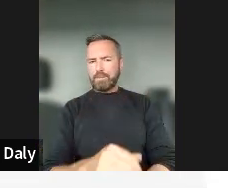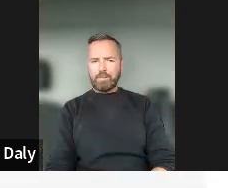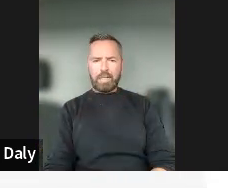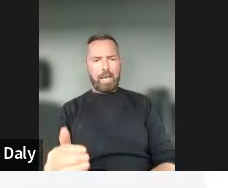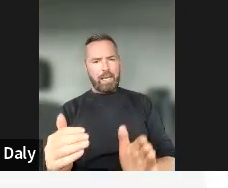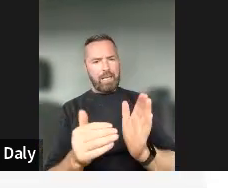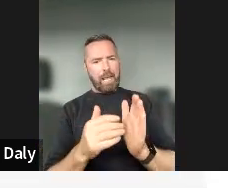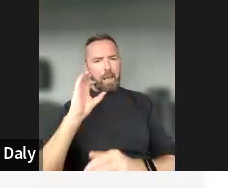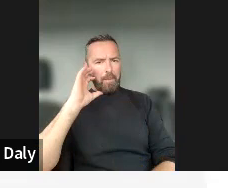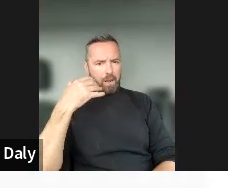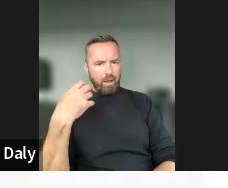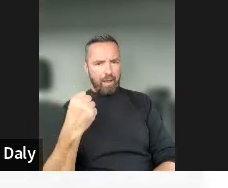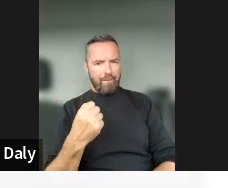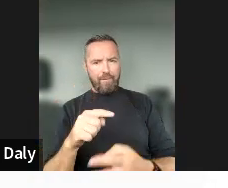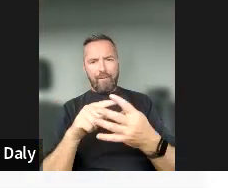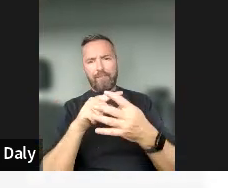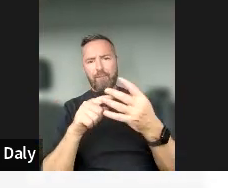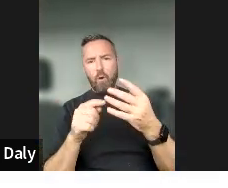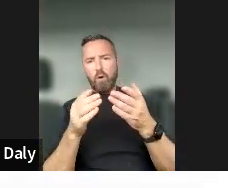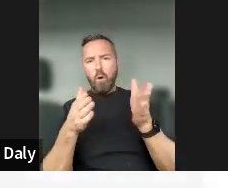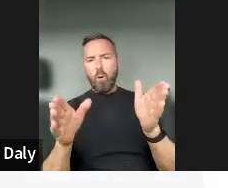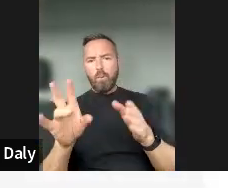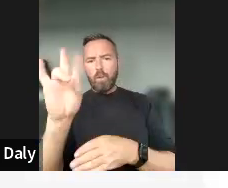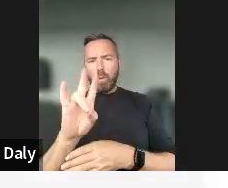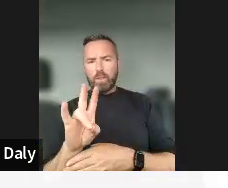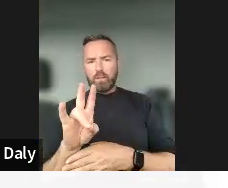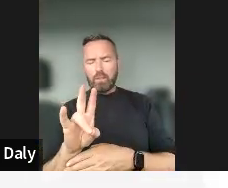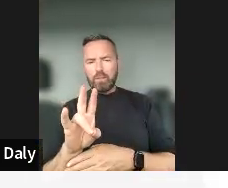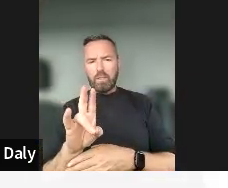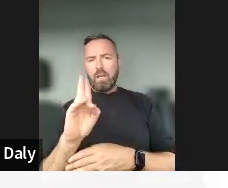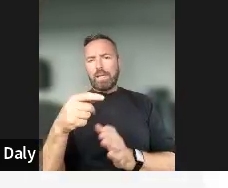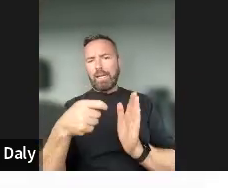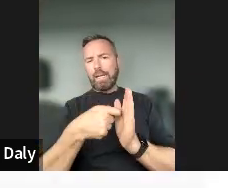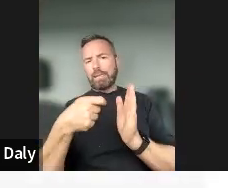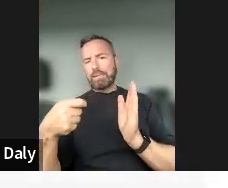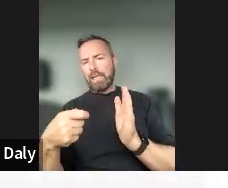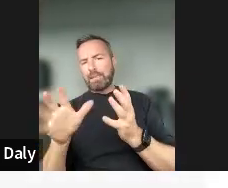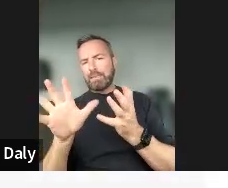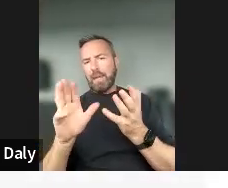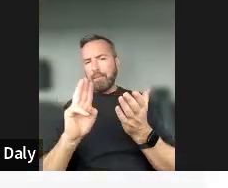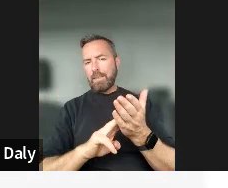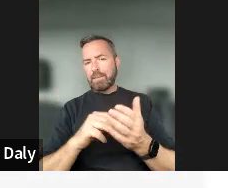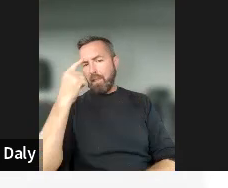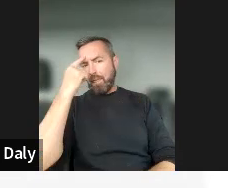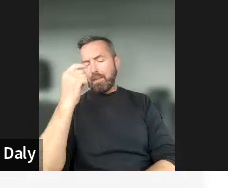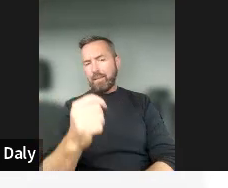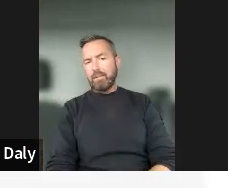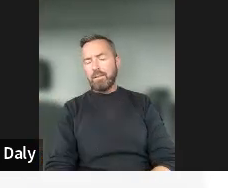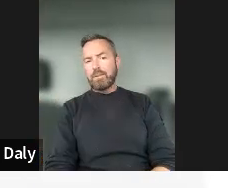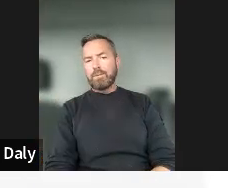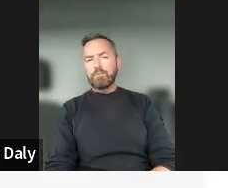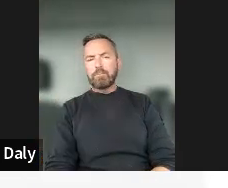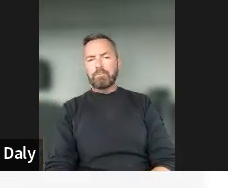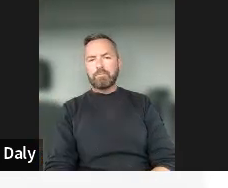have four, uh, open questions, we can give them 10 minutes. I mean, this is a good time if